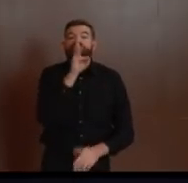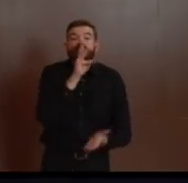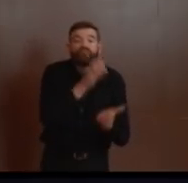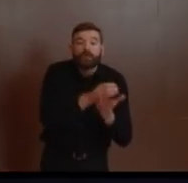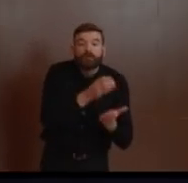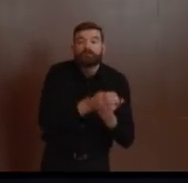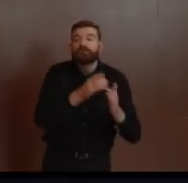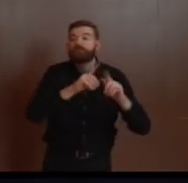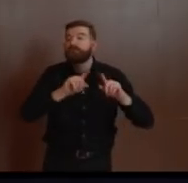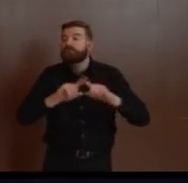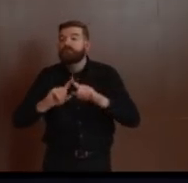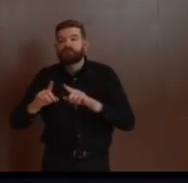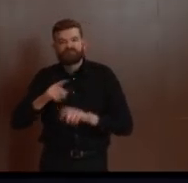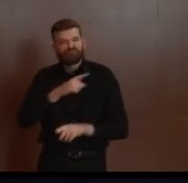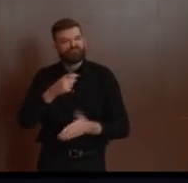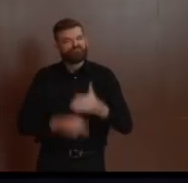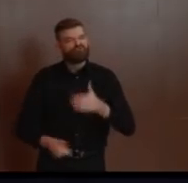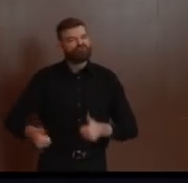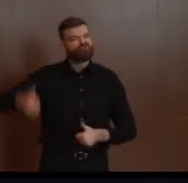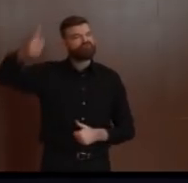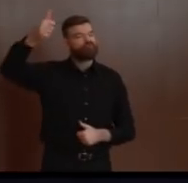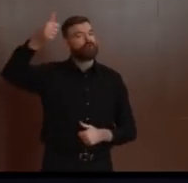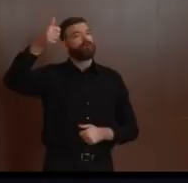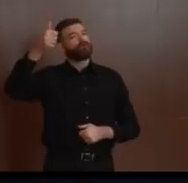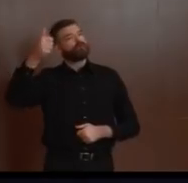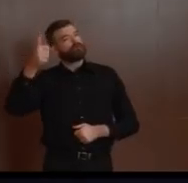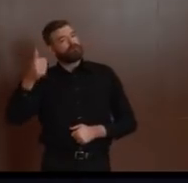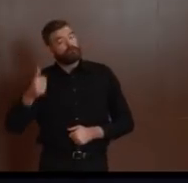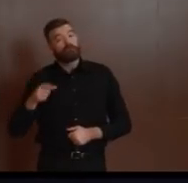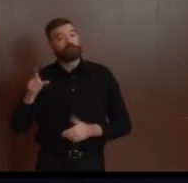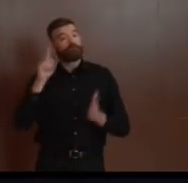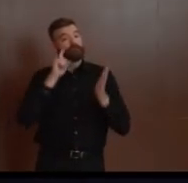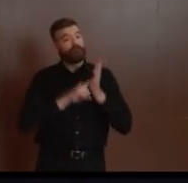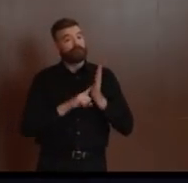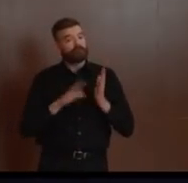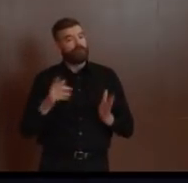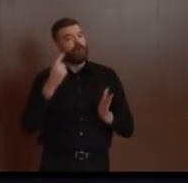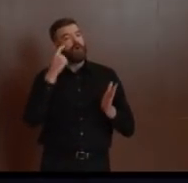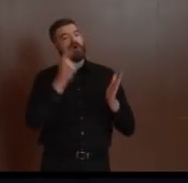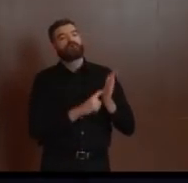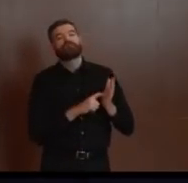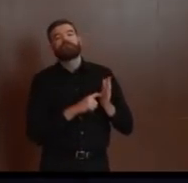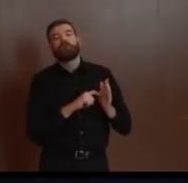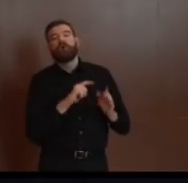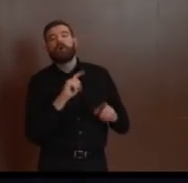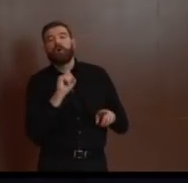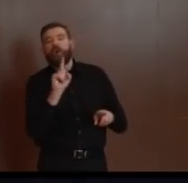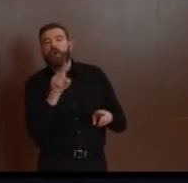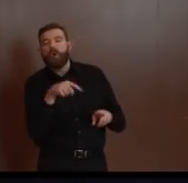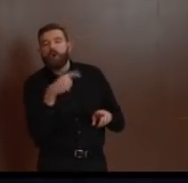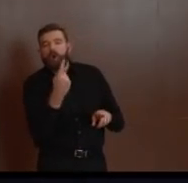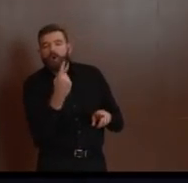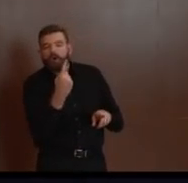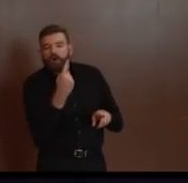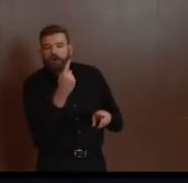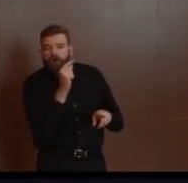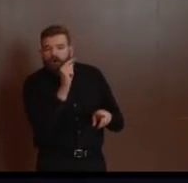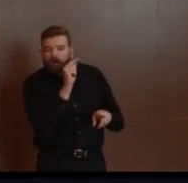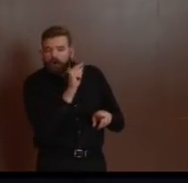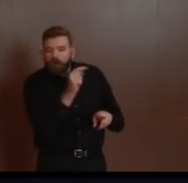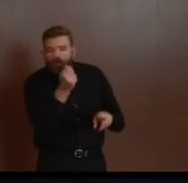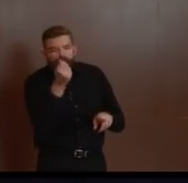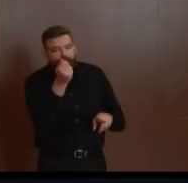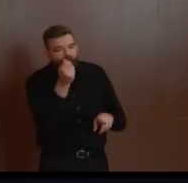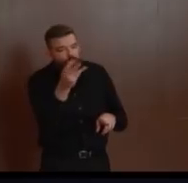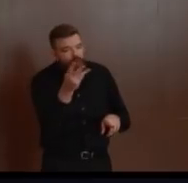only a small percentage of the retailers we receive complaints about may be raising prices inappropriately. In many cases, the